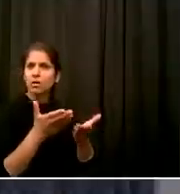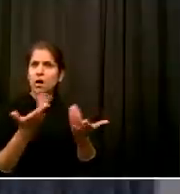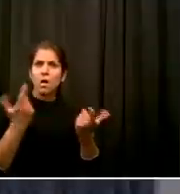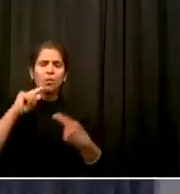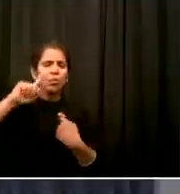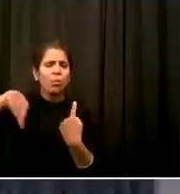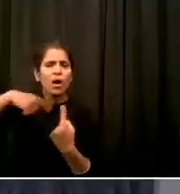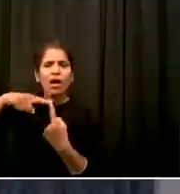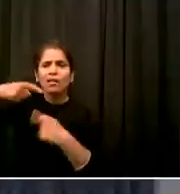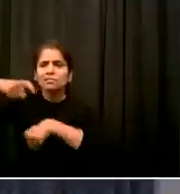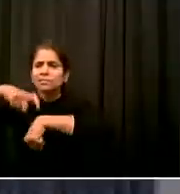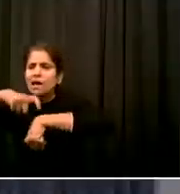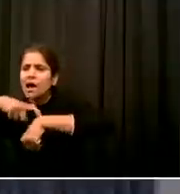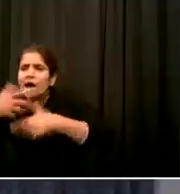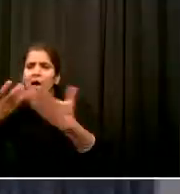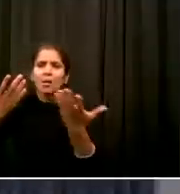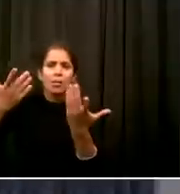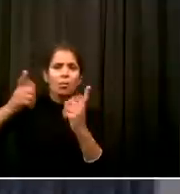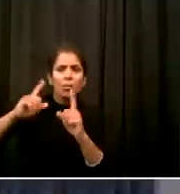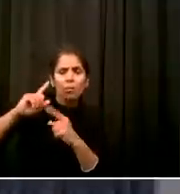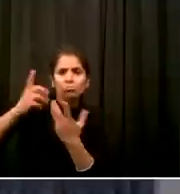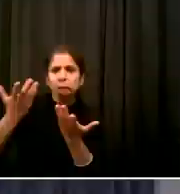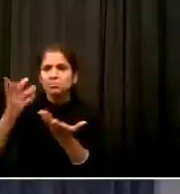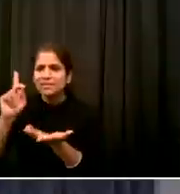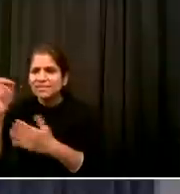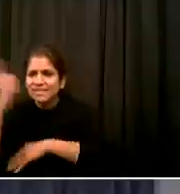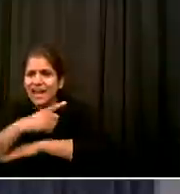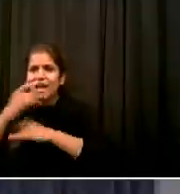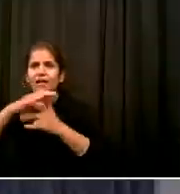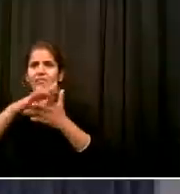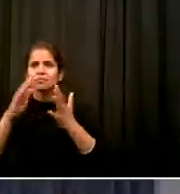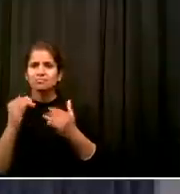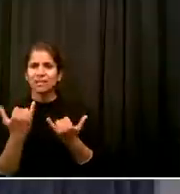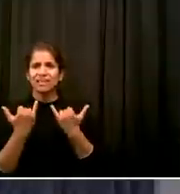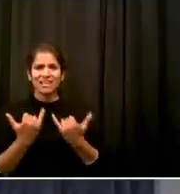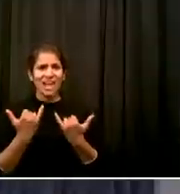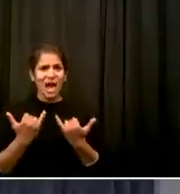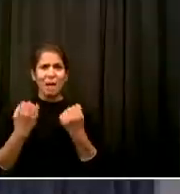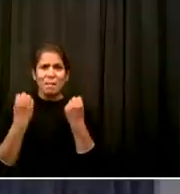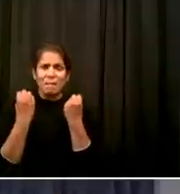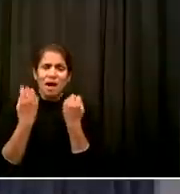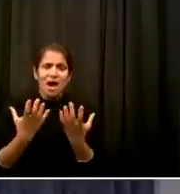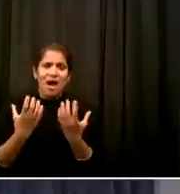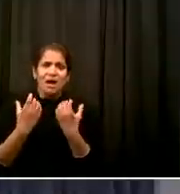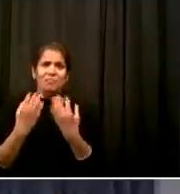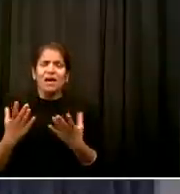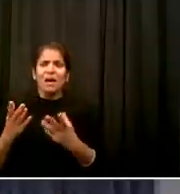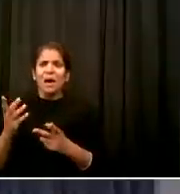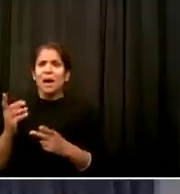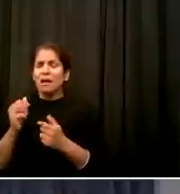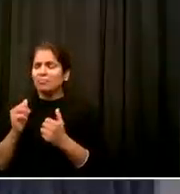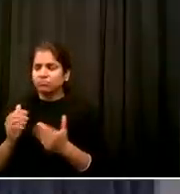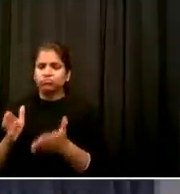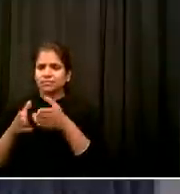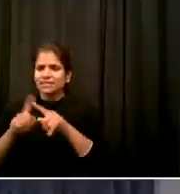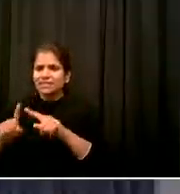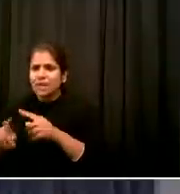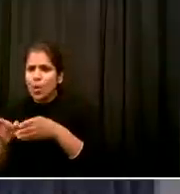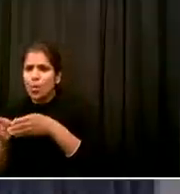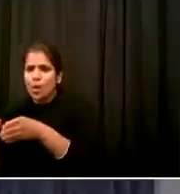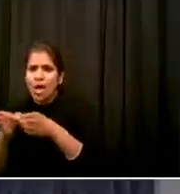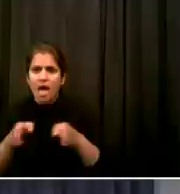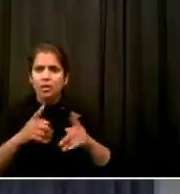accommodate themselves to the risk of infection While still engaging in team sports outdoors